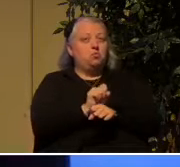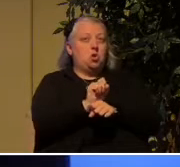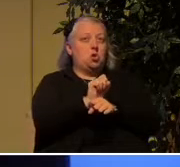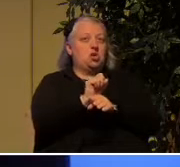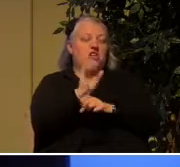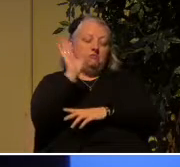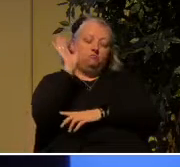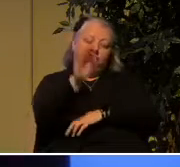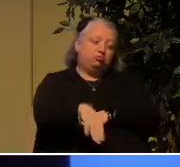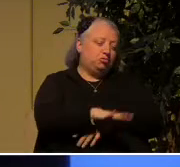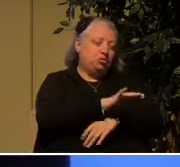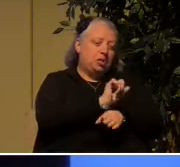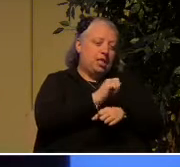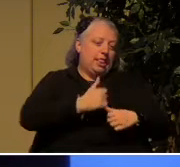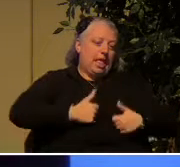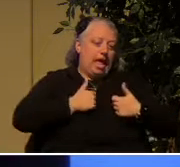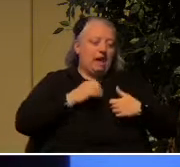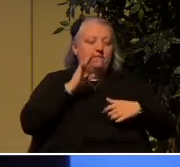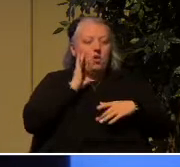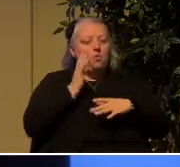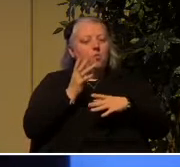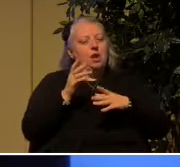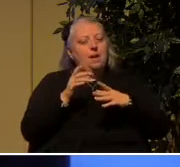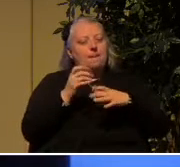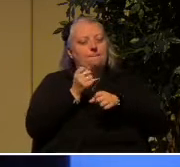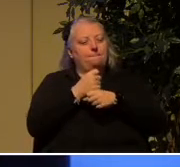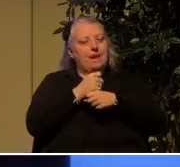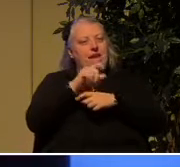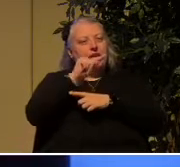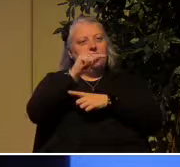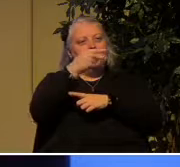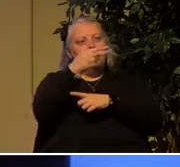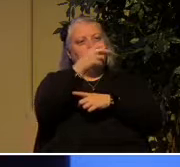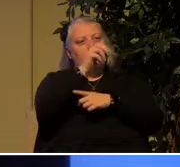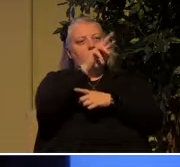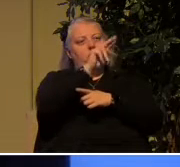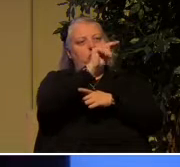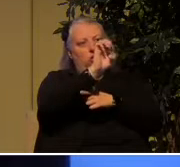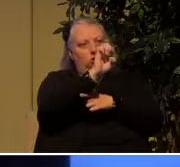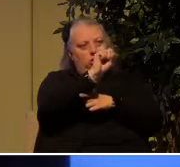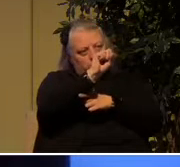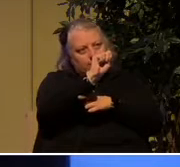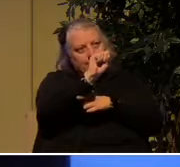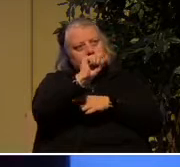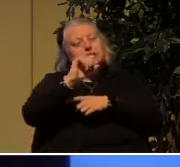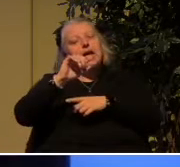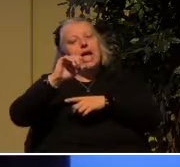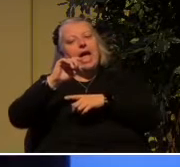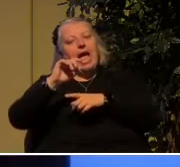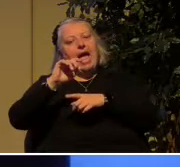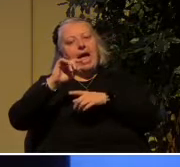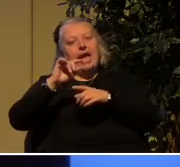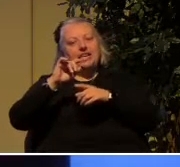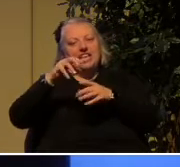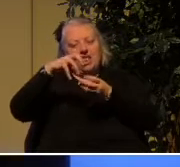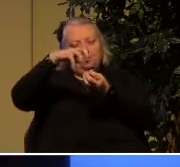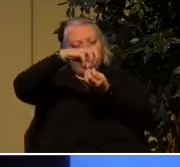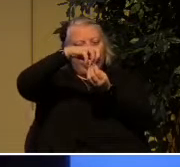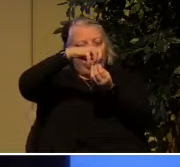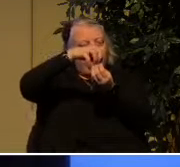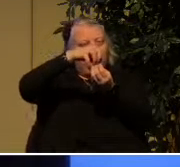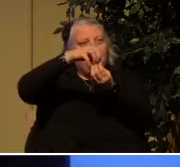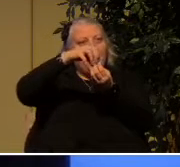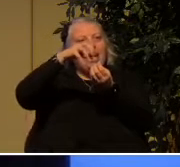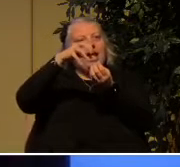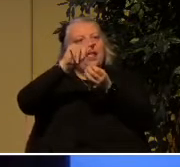It will produce thorns and thistles for you. You will eat the plants of the field. We were originally designed to be vegetarians,